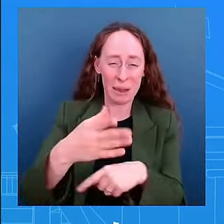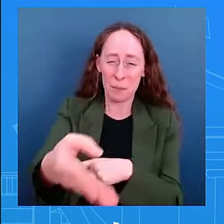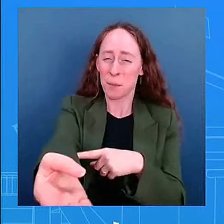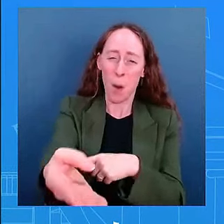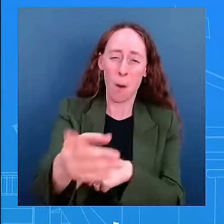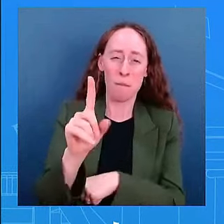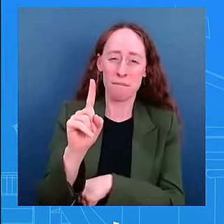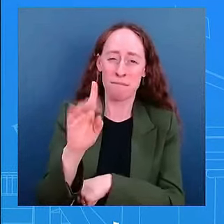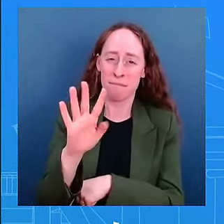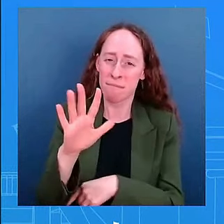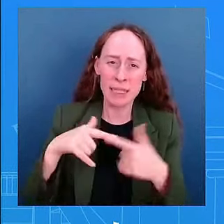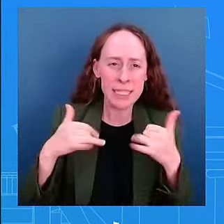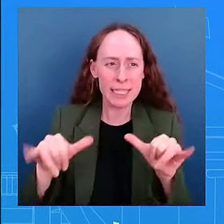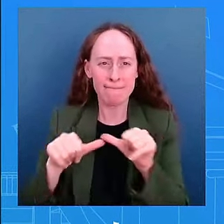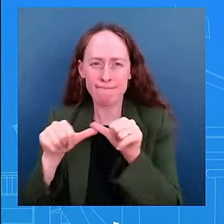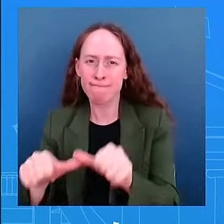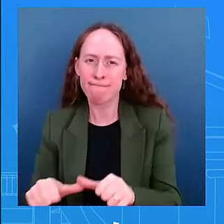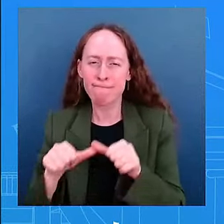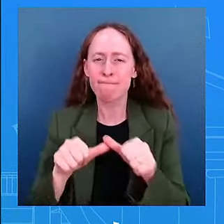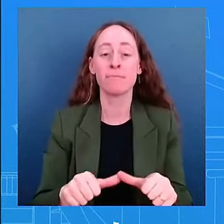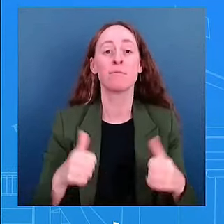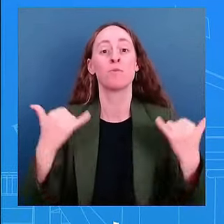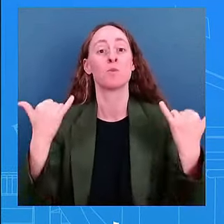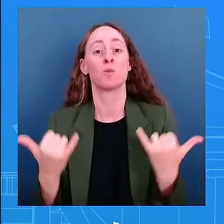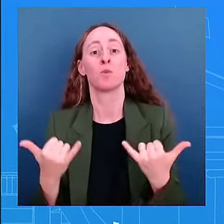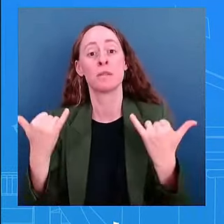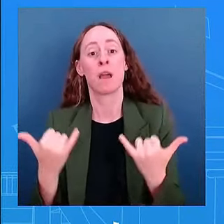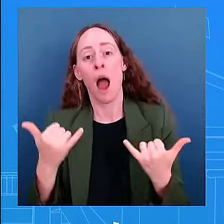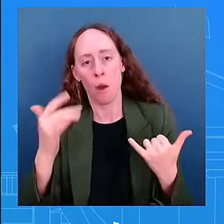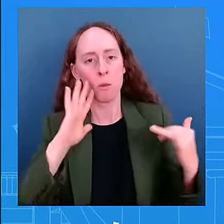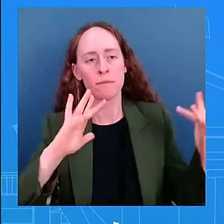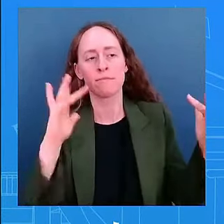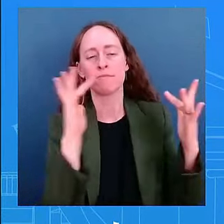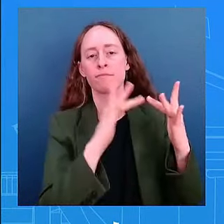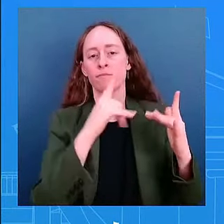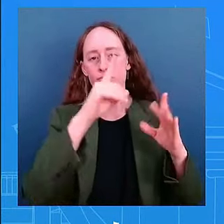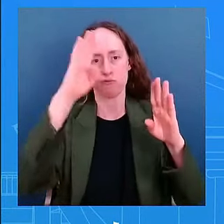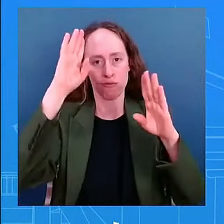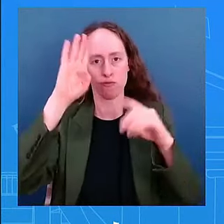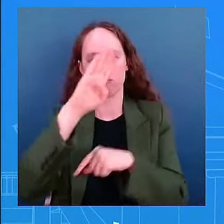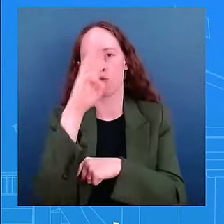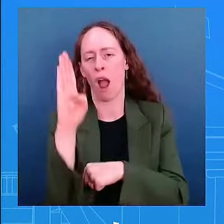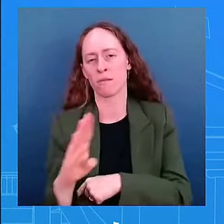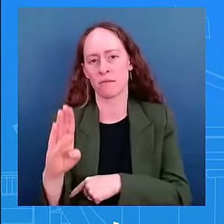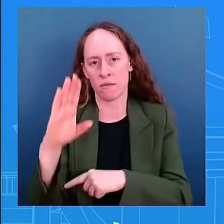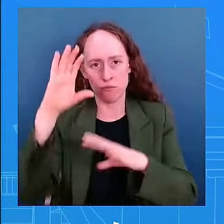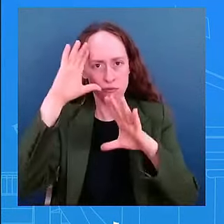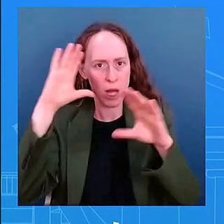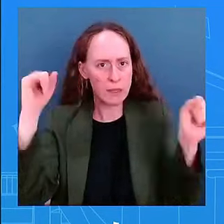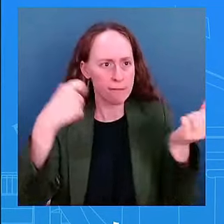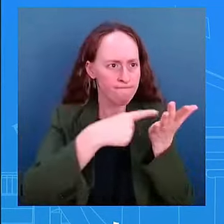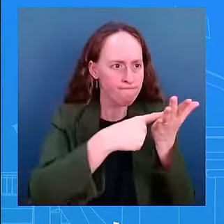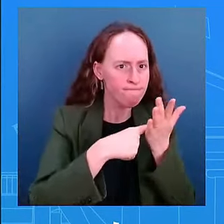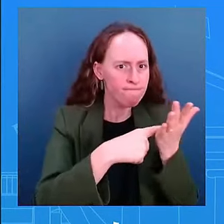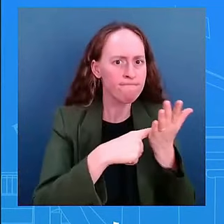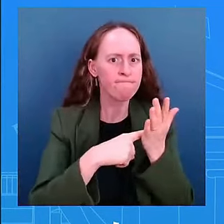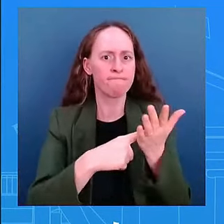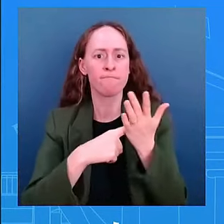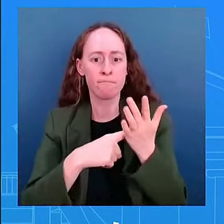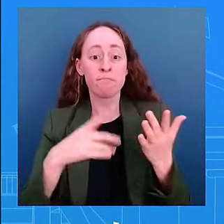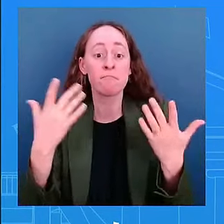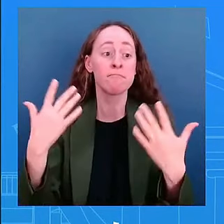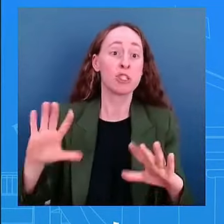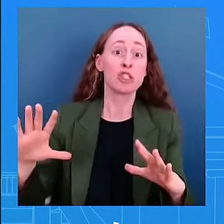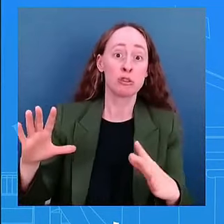which will have a readout as i mentioned a completed readout once we are done once he's done having that conversation the president will receive his regular presidential